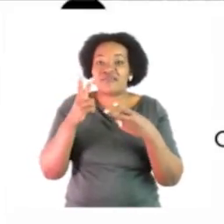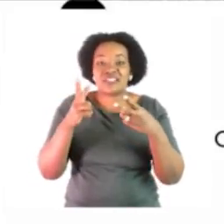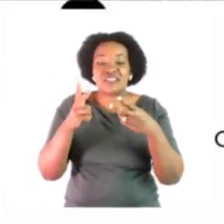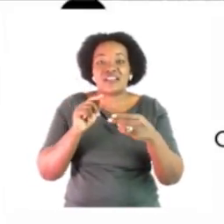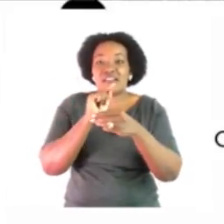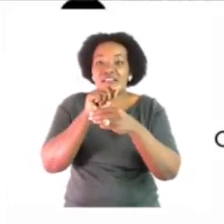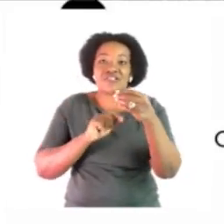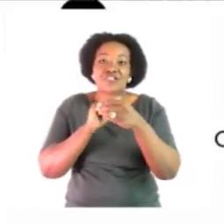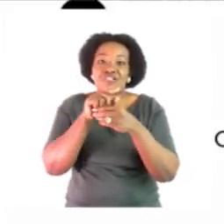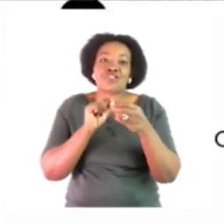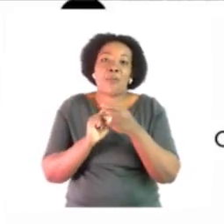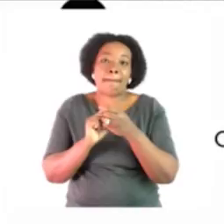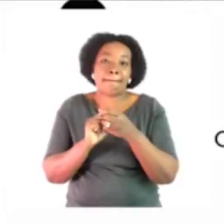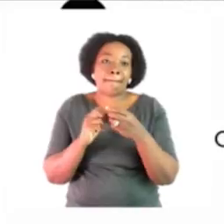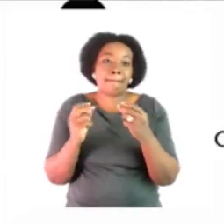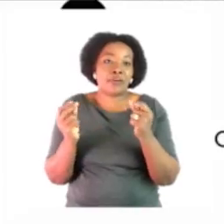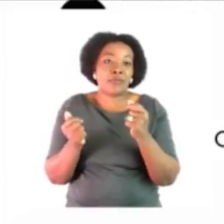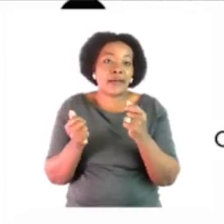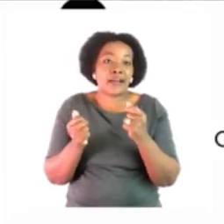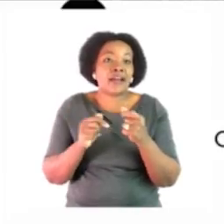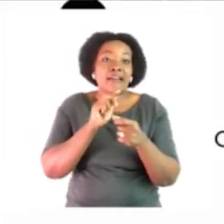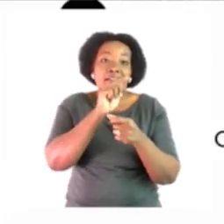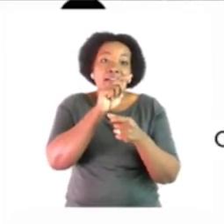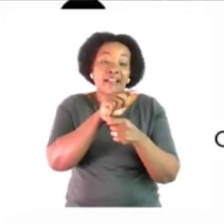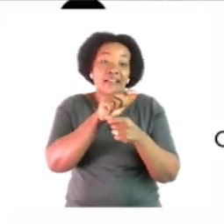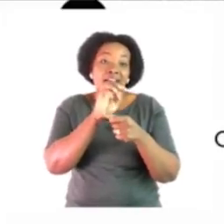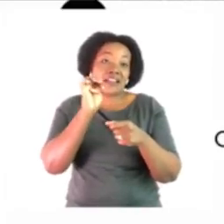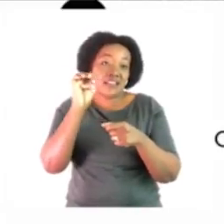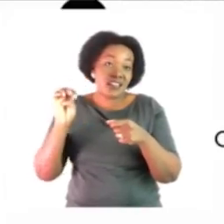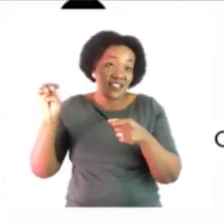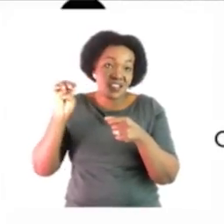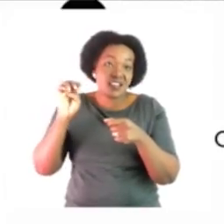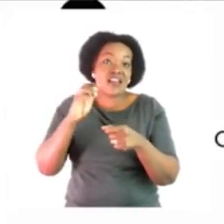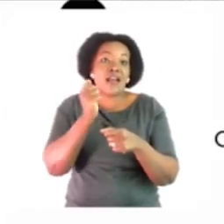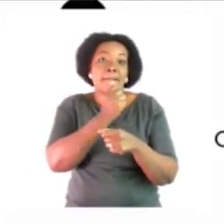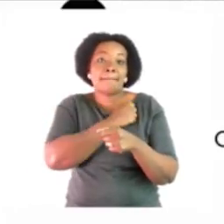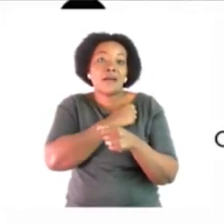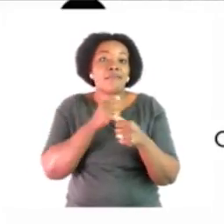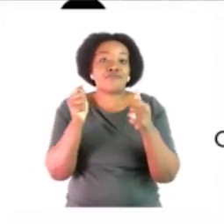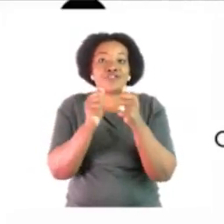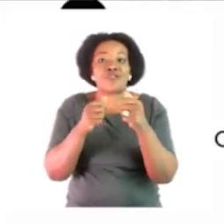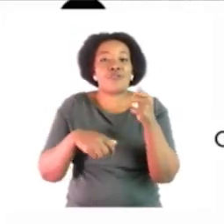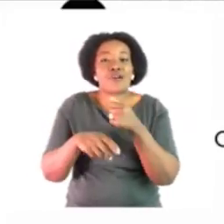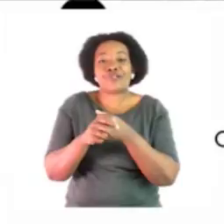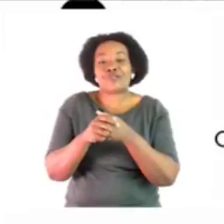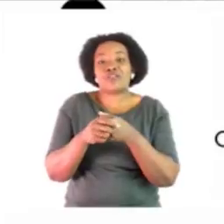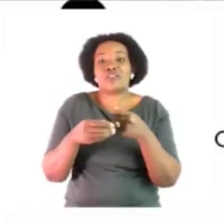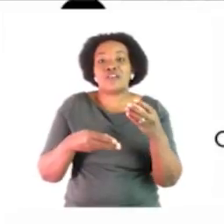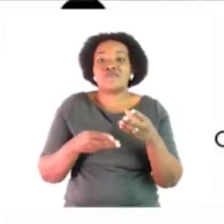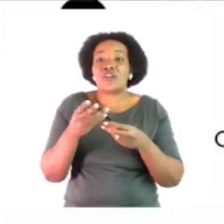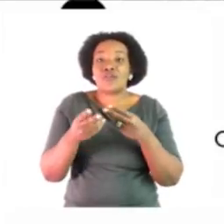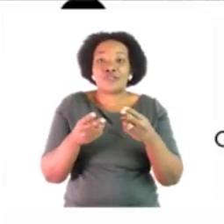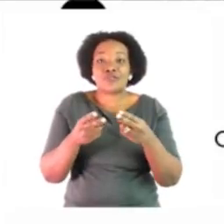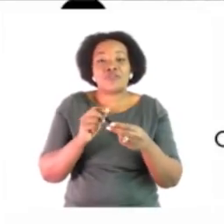estelle's trip to the grocery store estelle and her mom are going to the